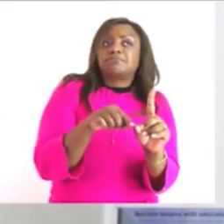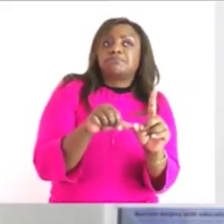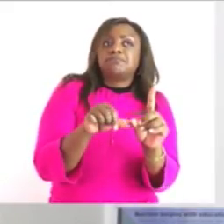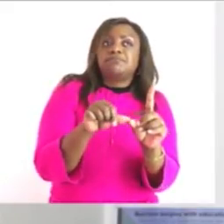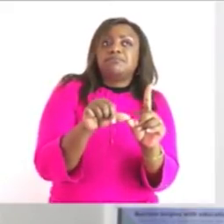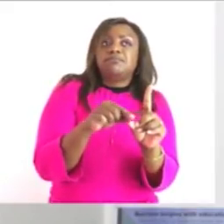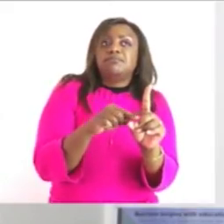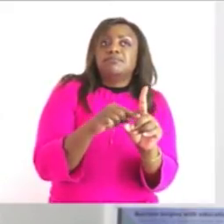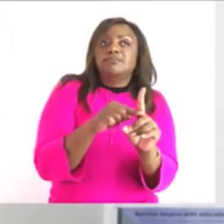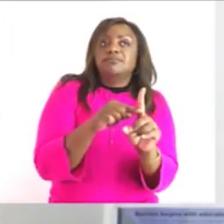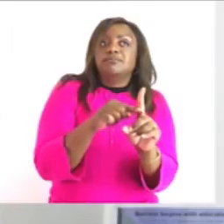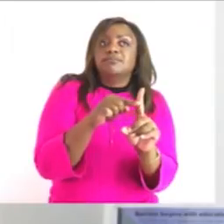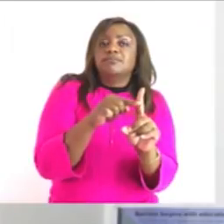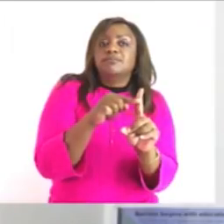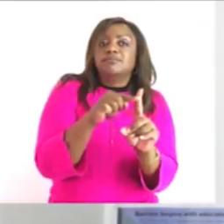just there